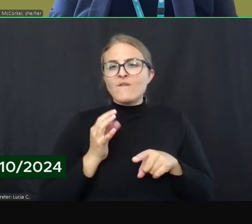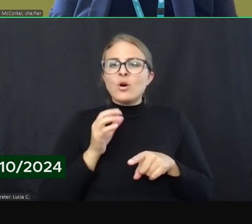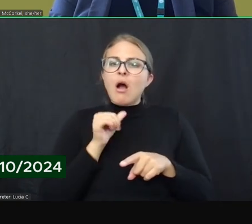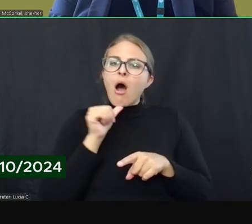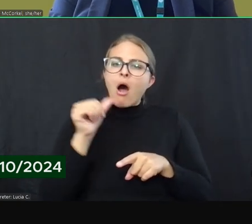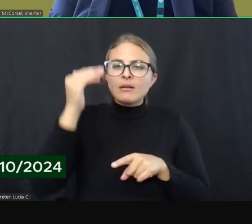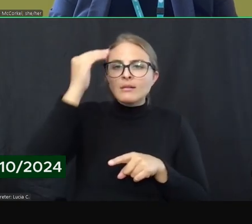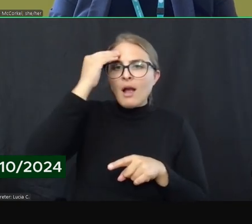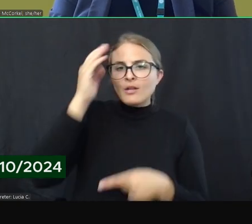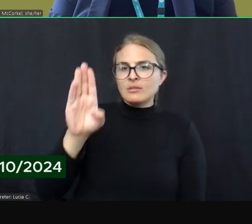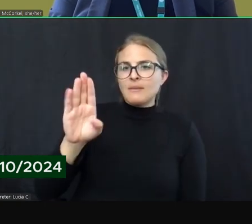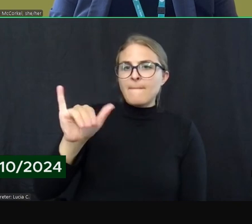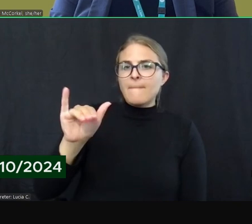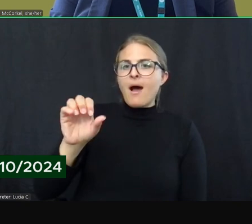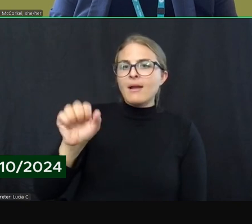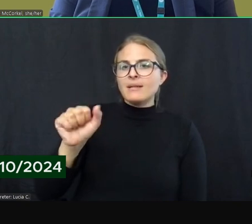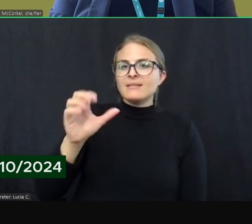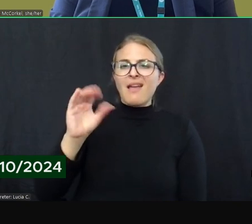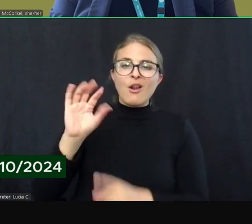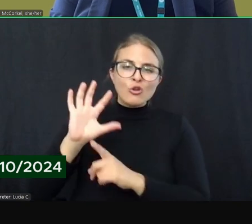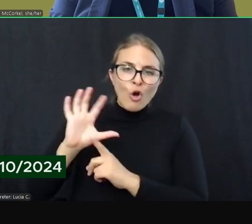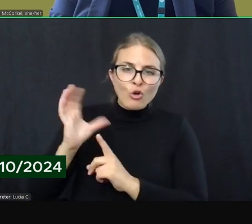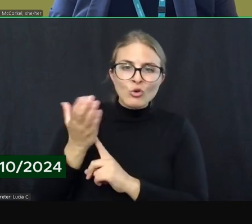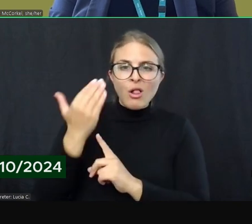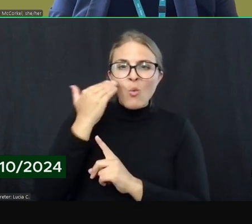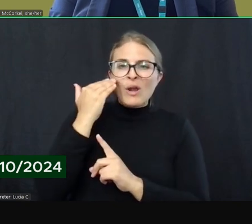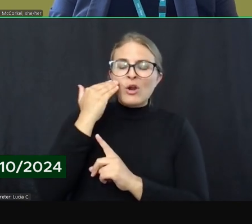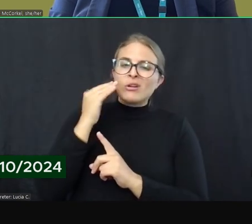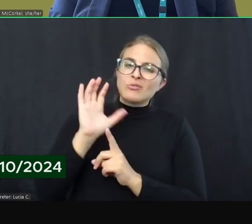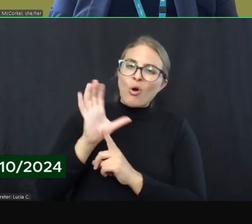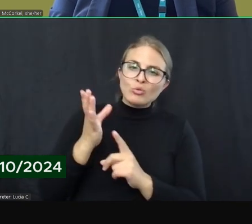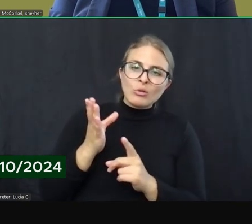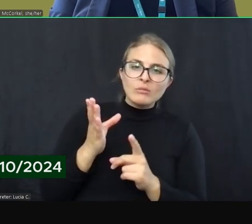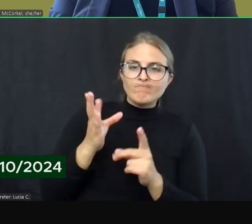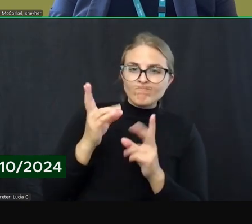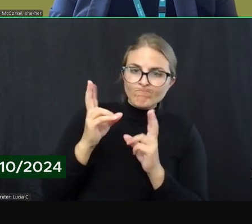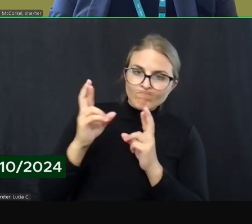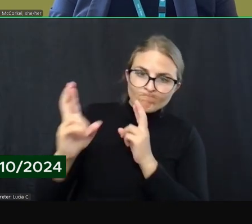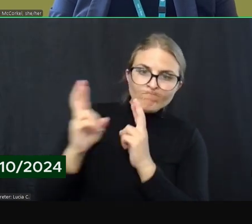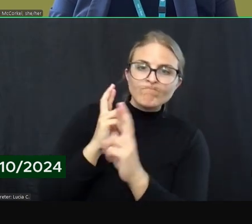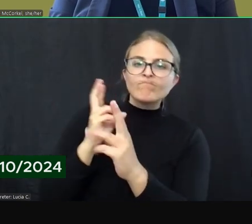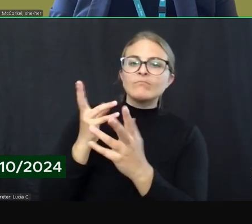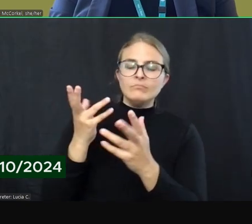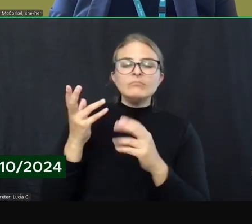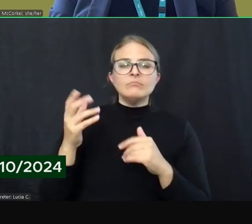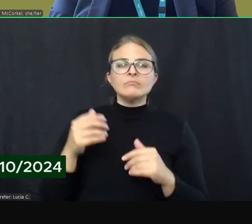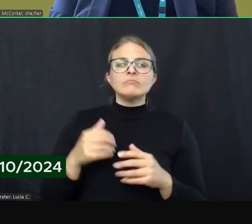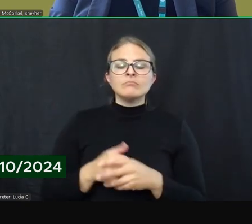cultural awareness, cultural humility. There will be training on